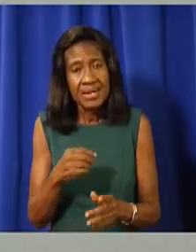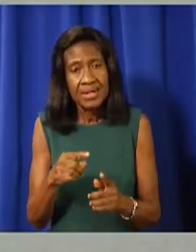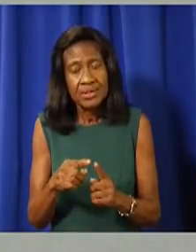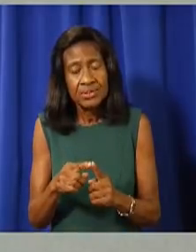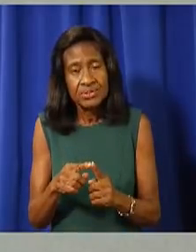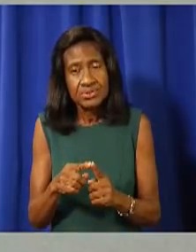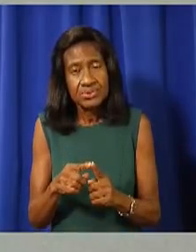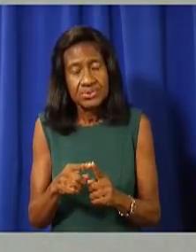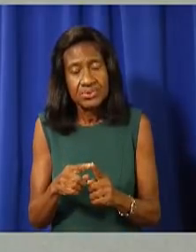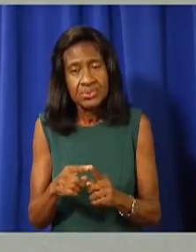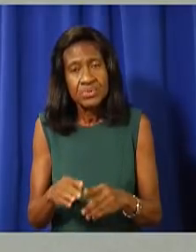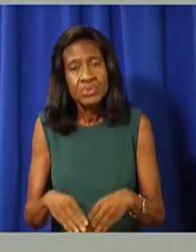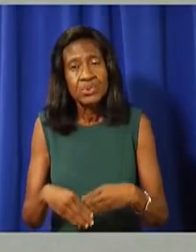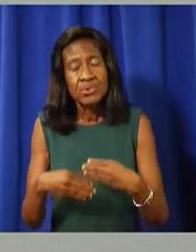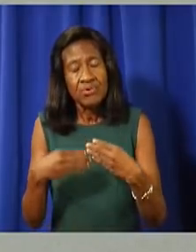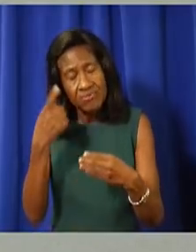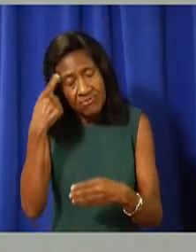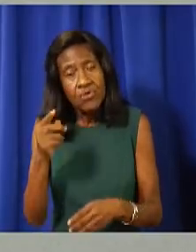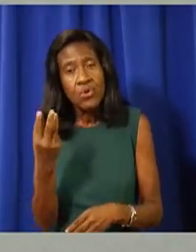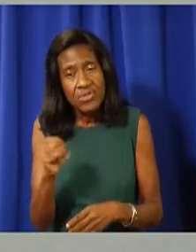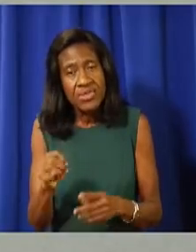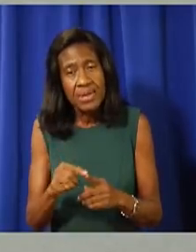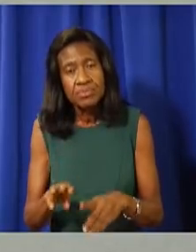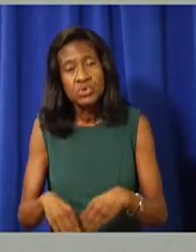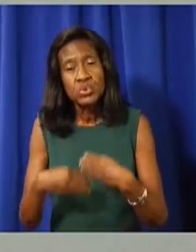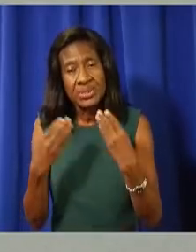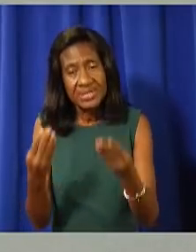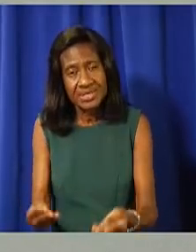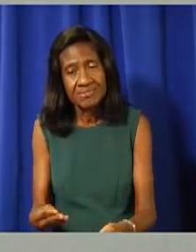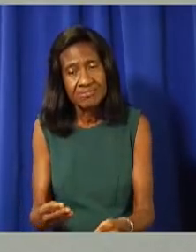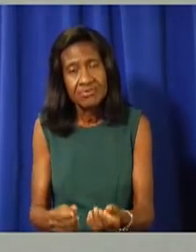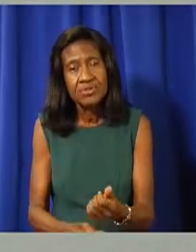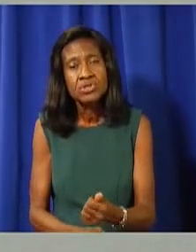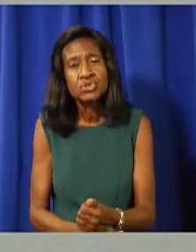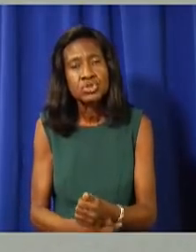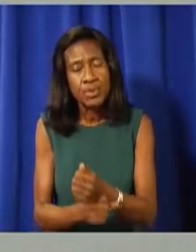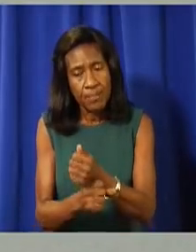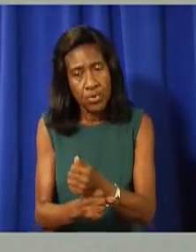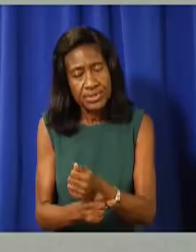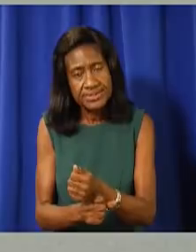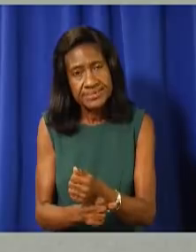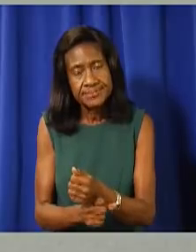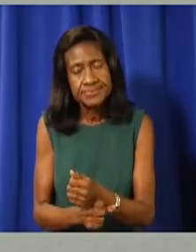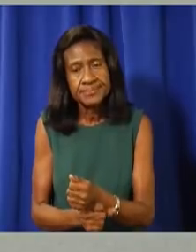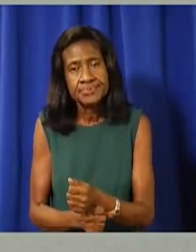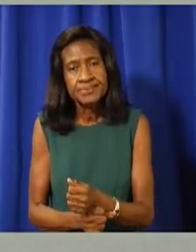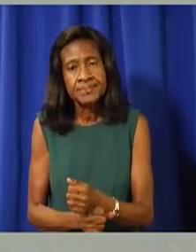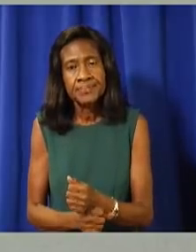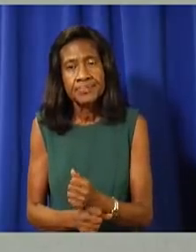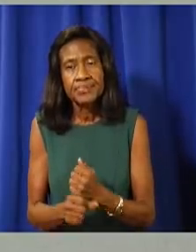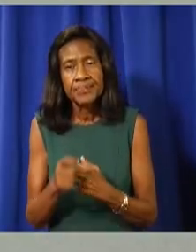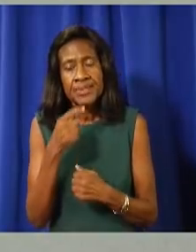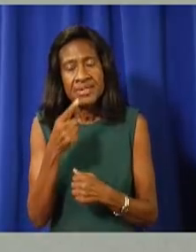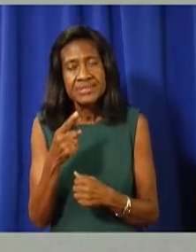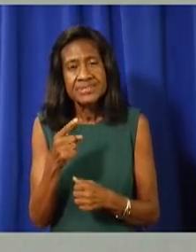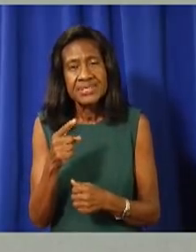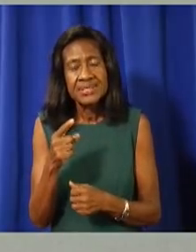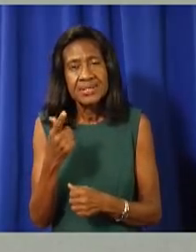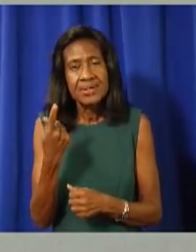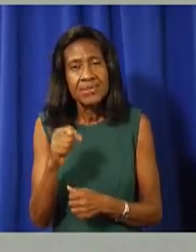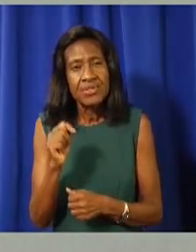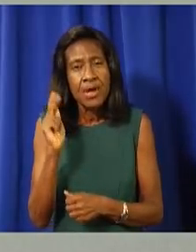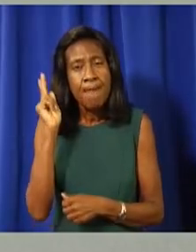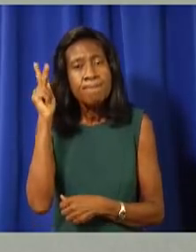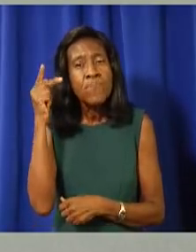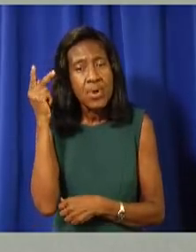helpful support. And let me just say again from perhaps my unique vantage point that this premier and government